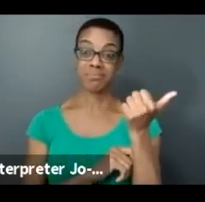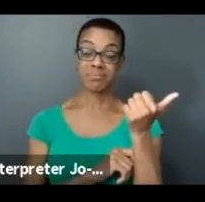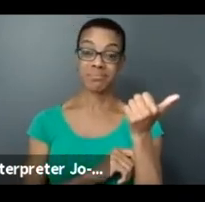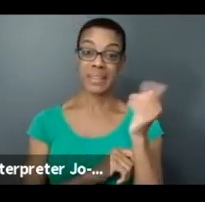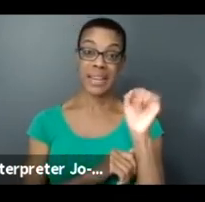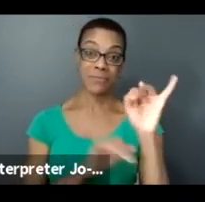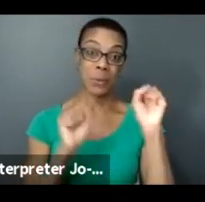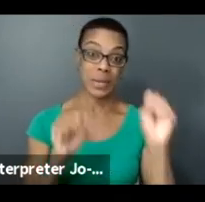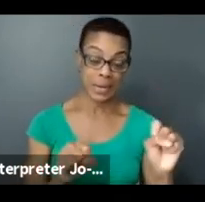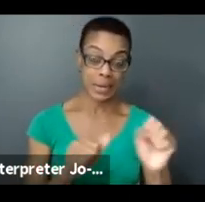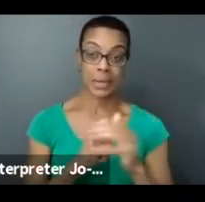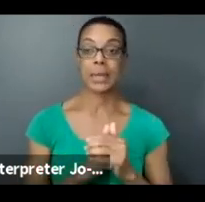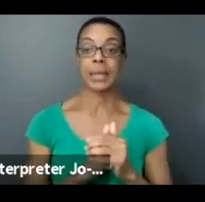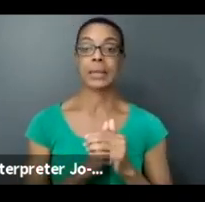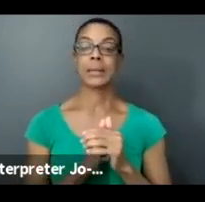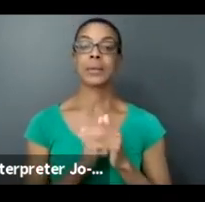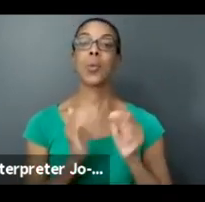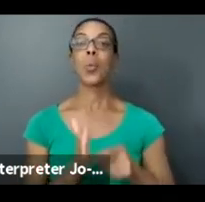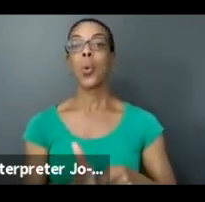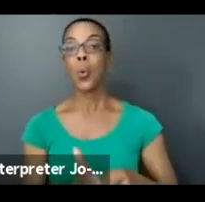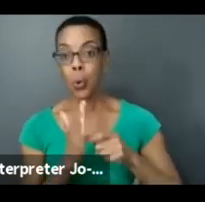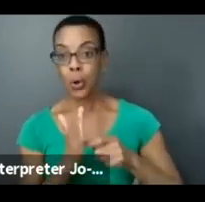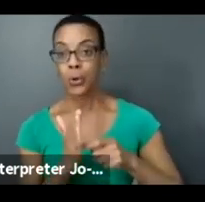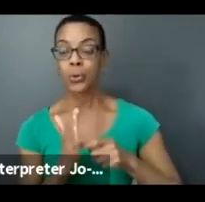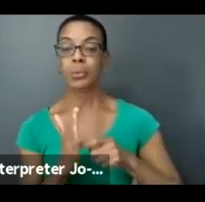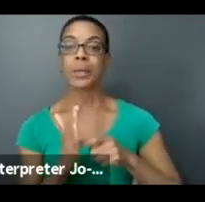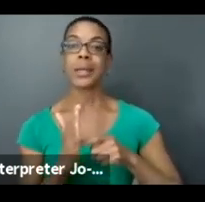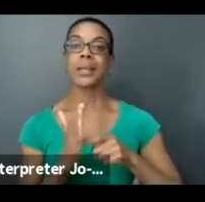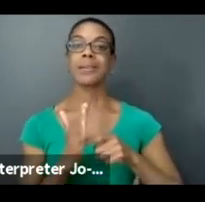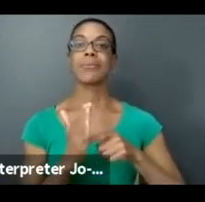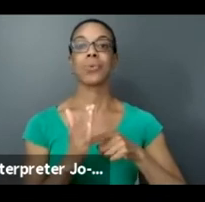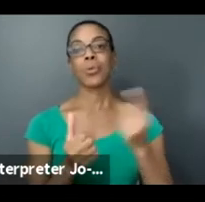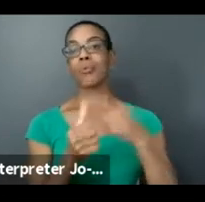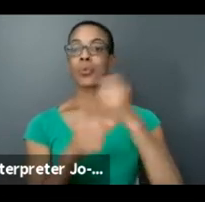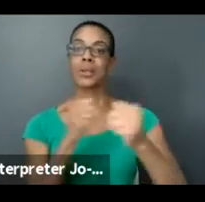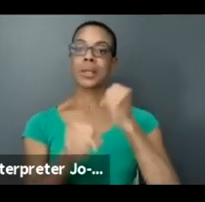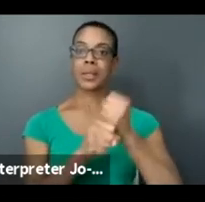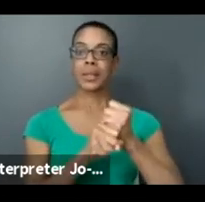Reduce the requirement for CADAC reporting for the first year.